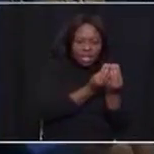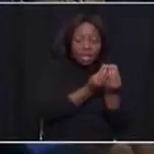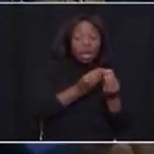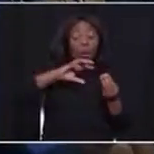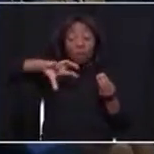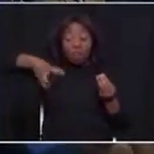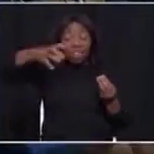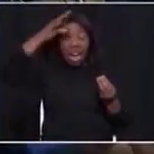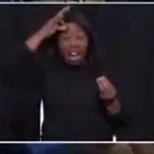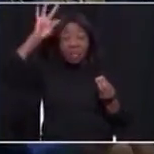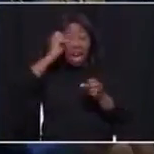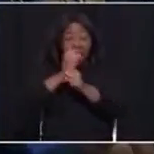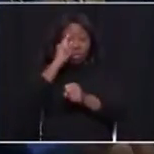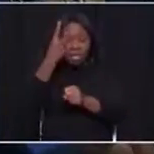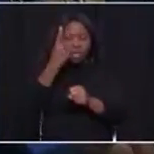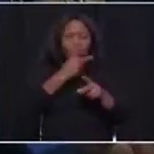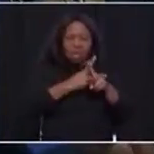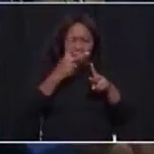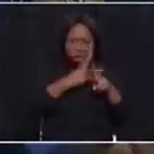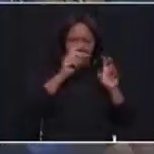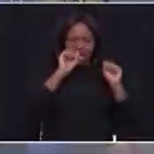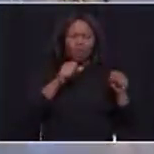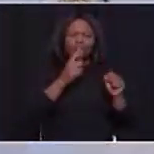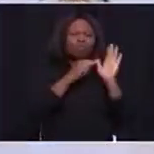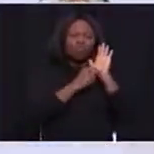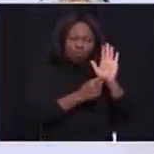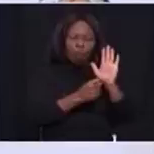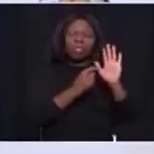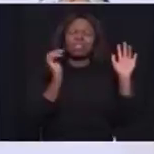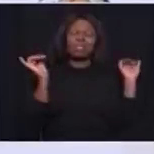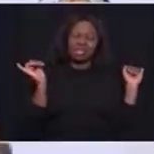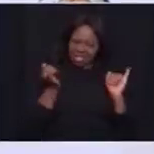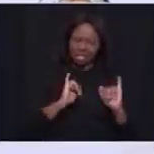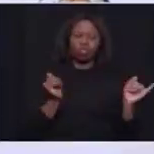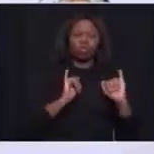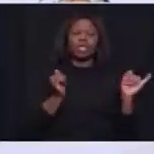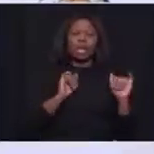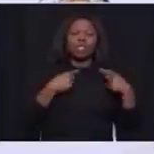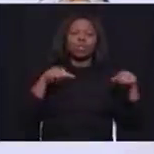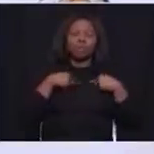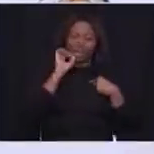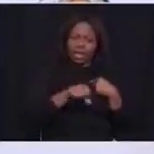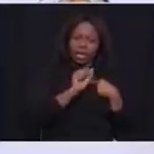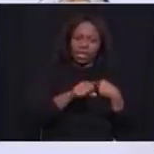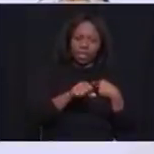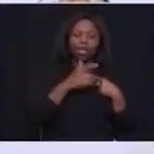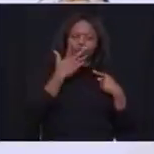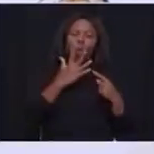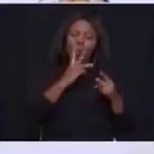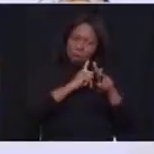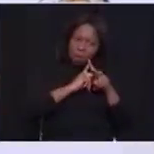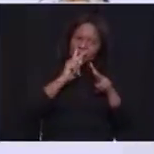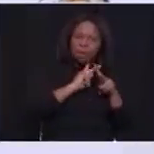government of Haute to show how serious we are on this matter so we are prepared to put to make a